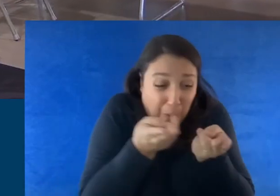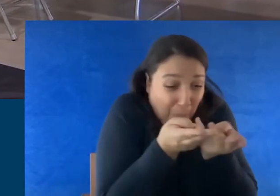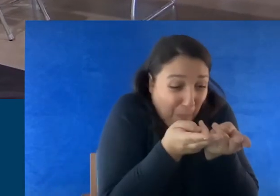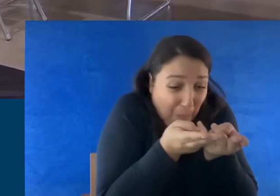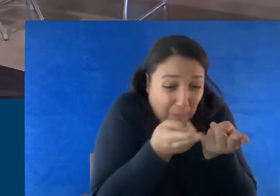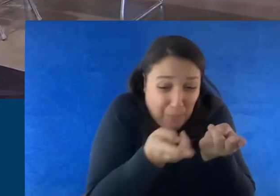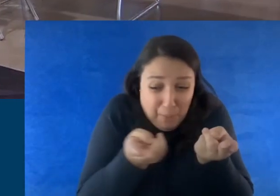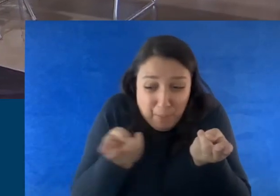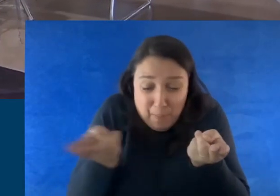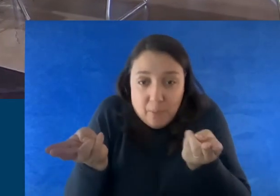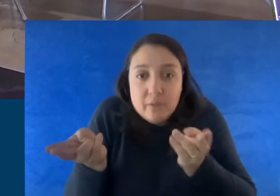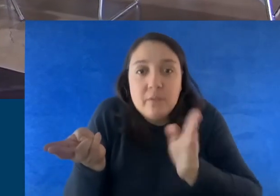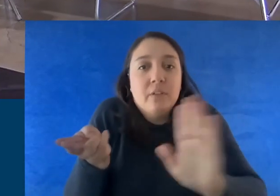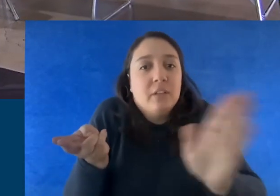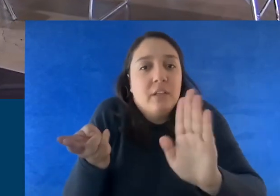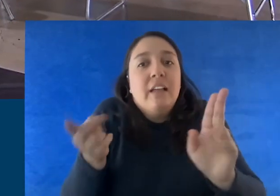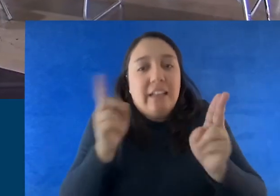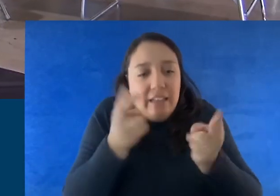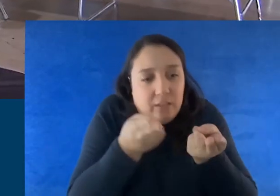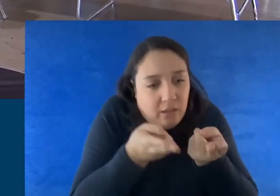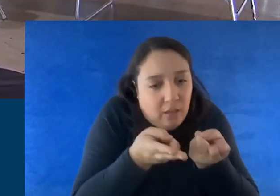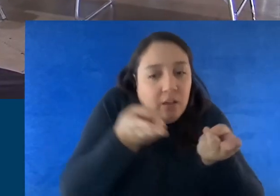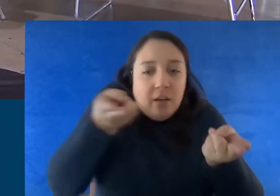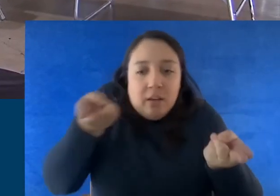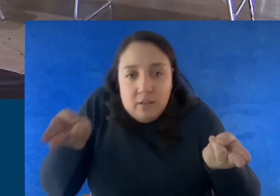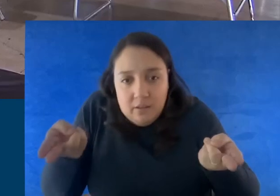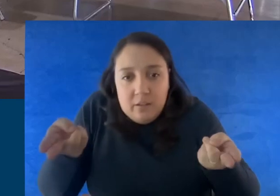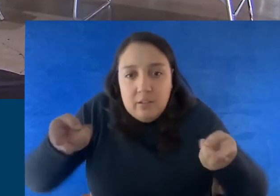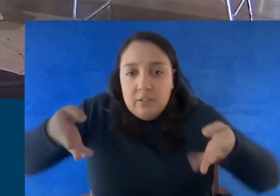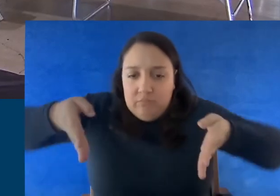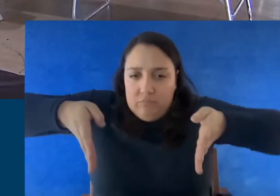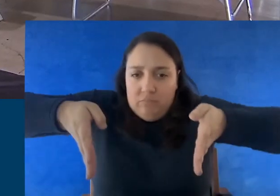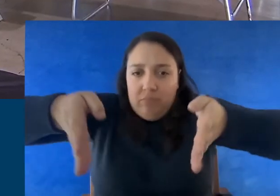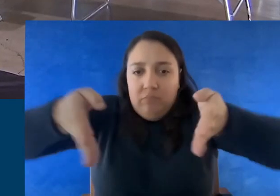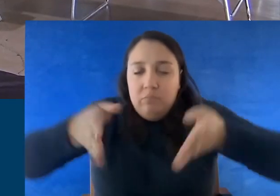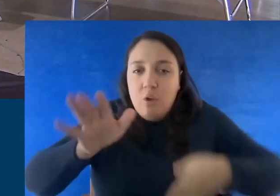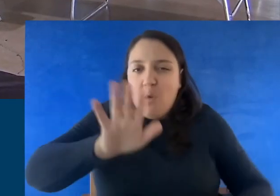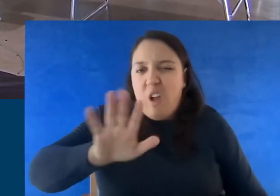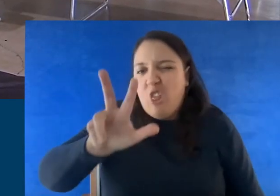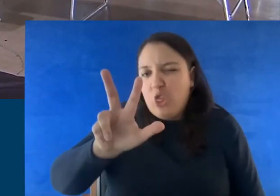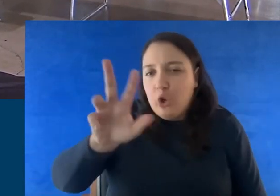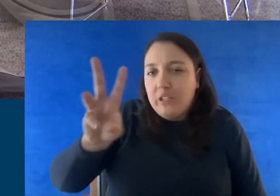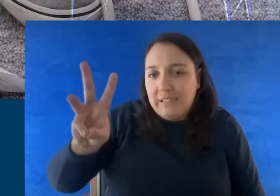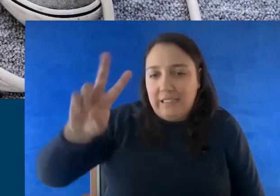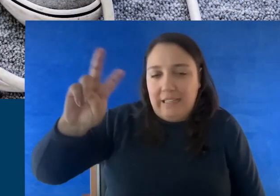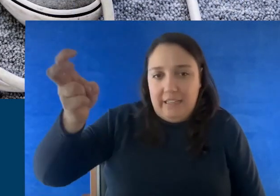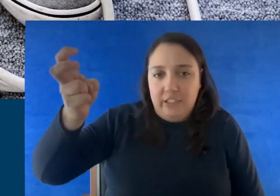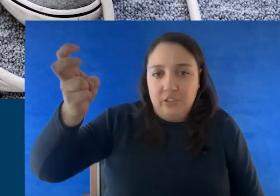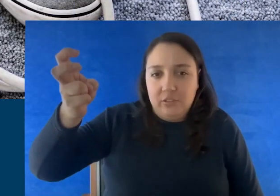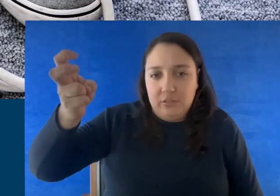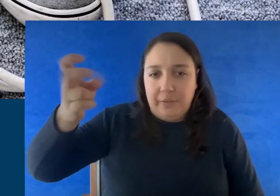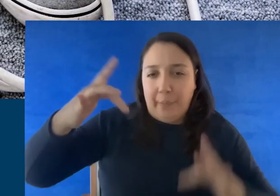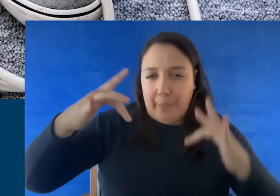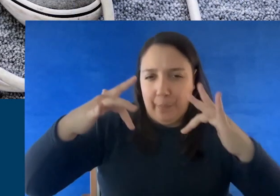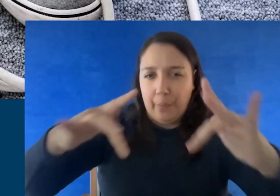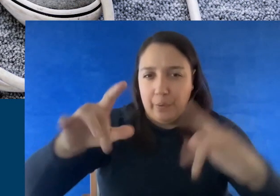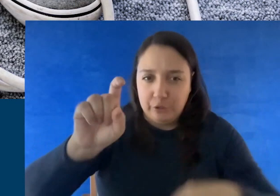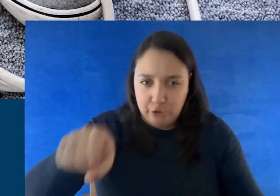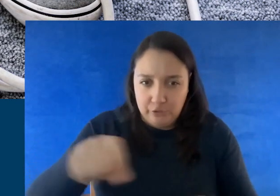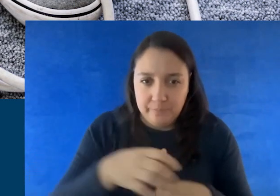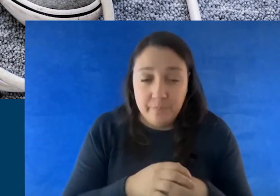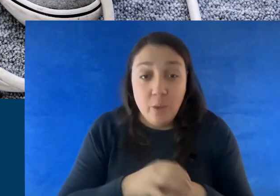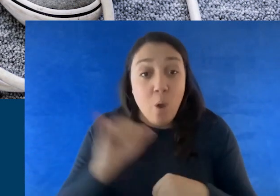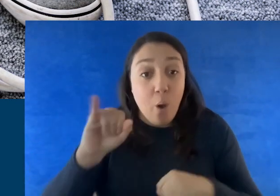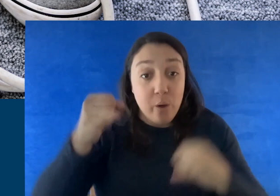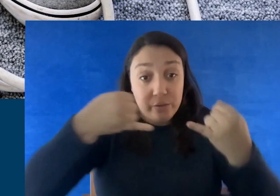mobility devices such as wheelchairs. Aisle widths should be maintained at least 36 inches. Power cords